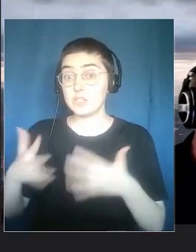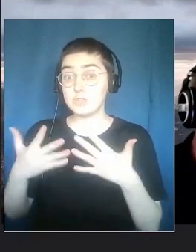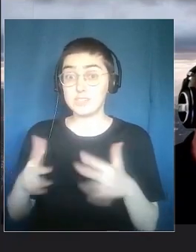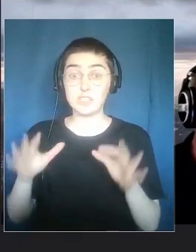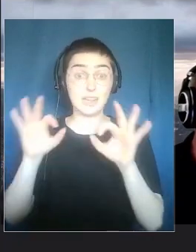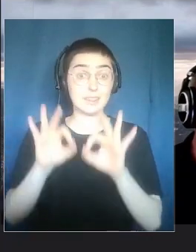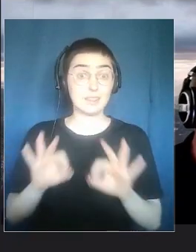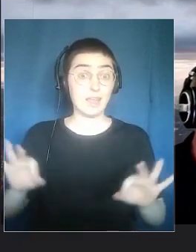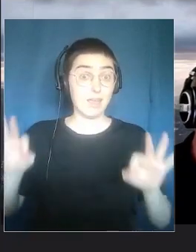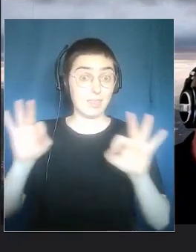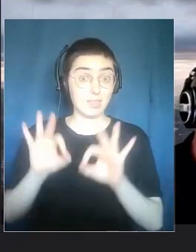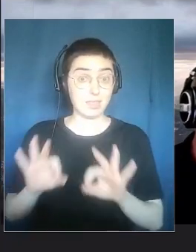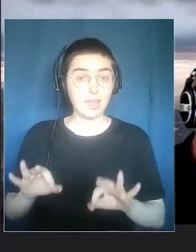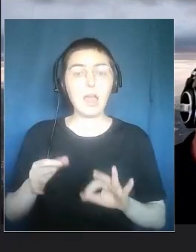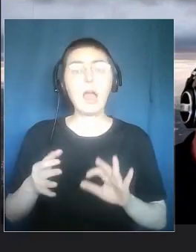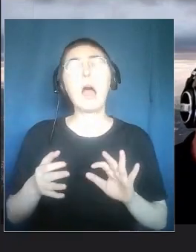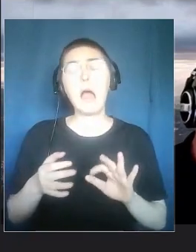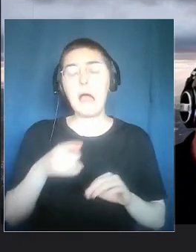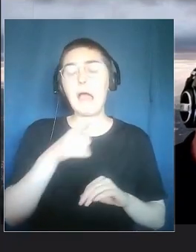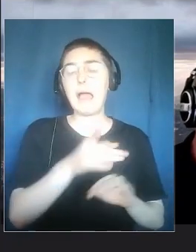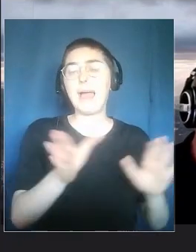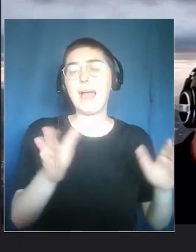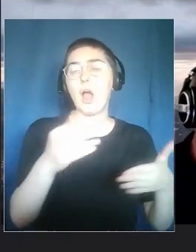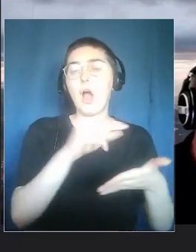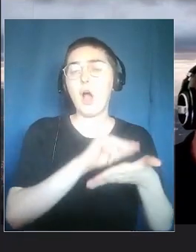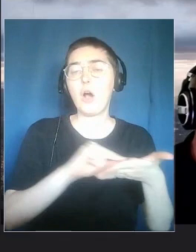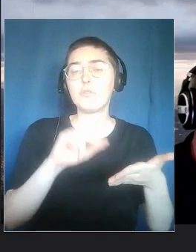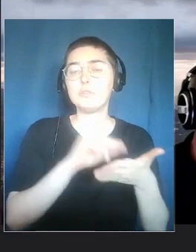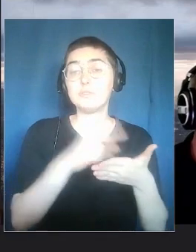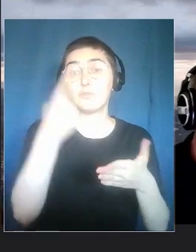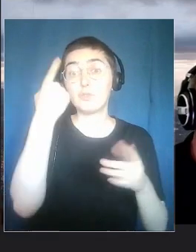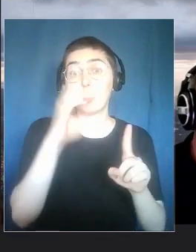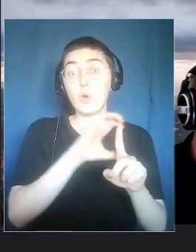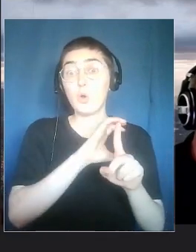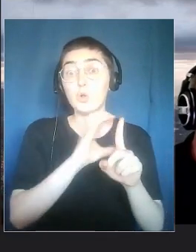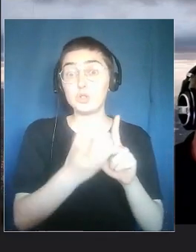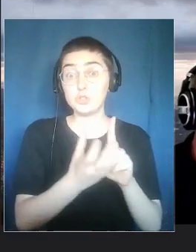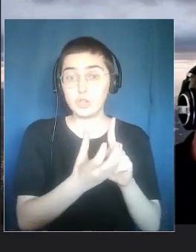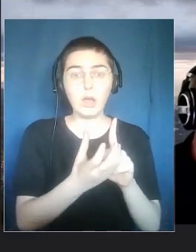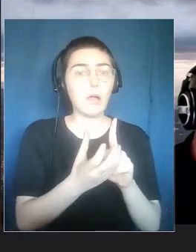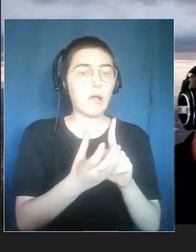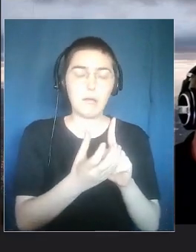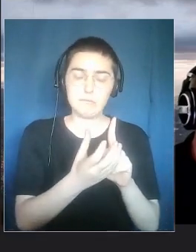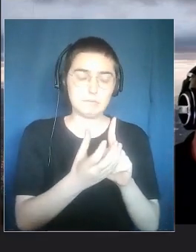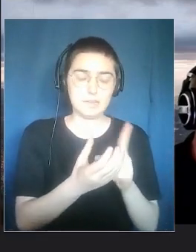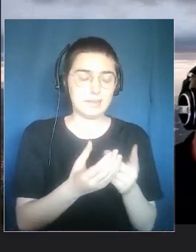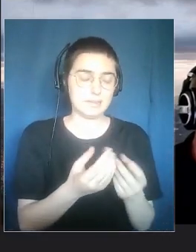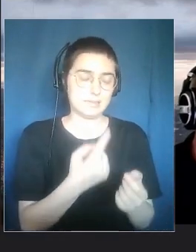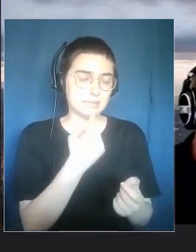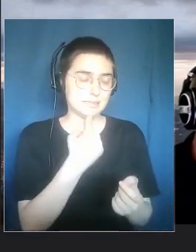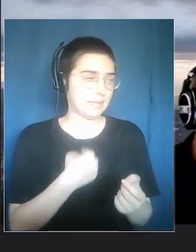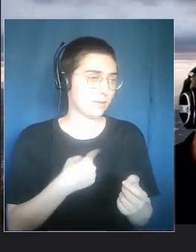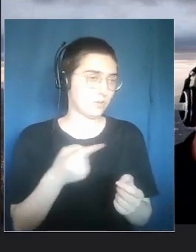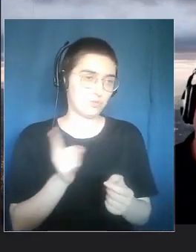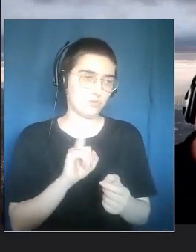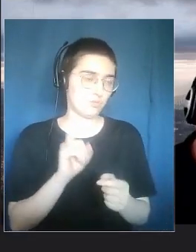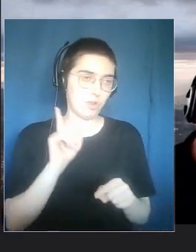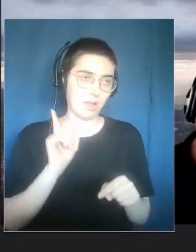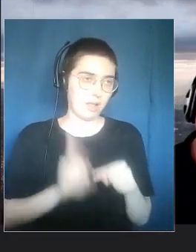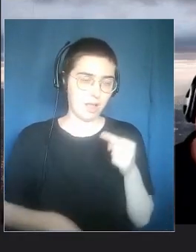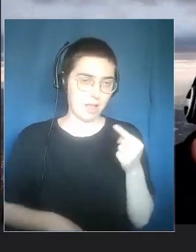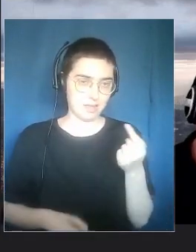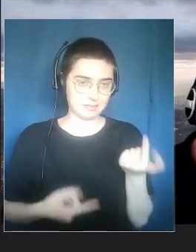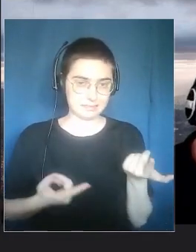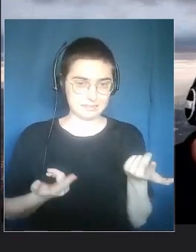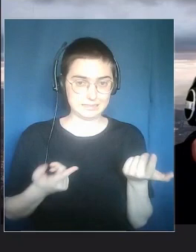Because they have the responsibility. The Culture Office declined this proposal because there were